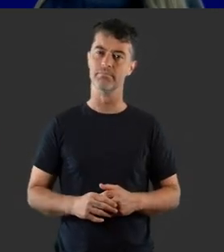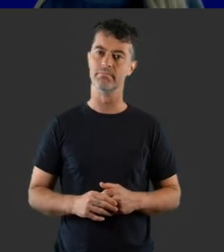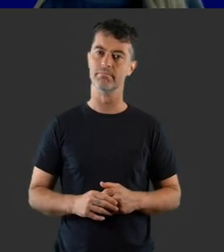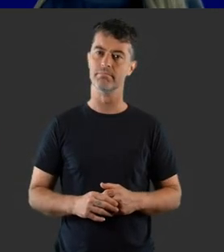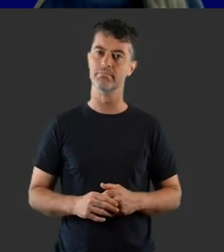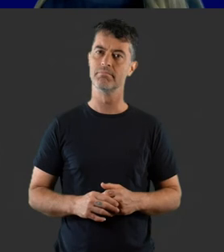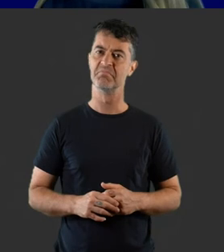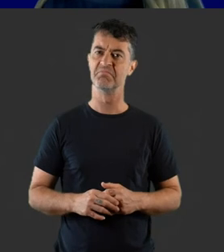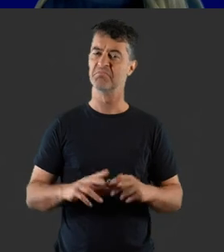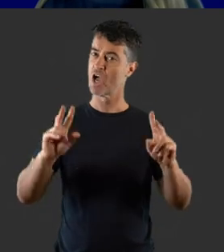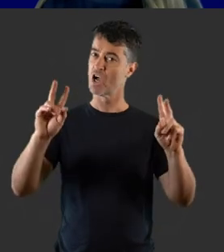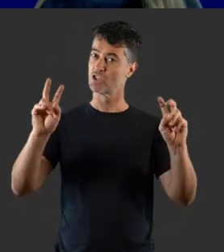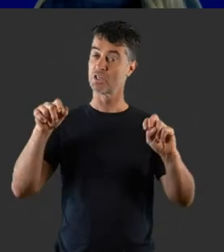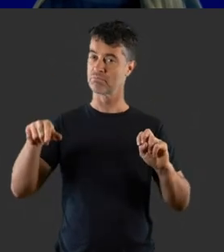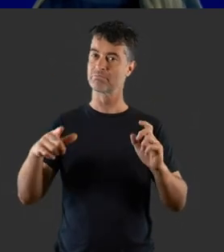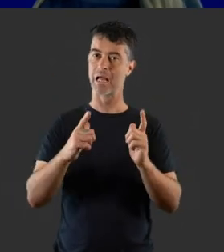Language.